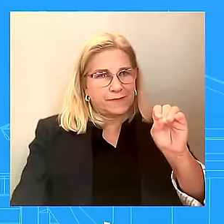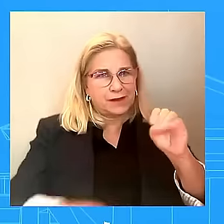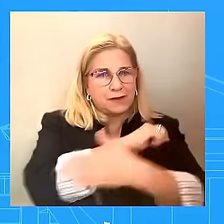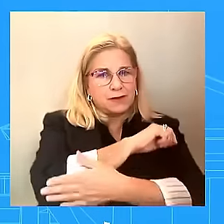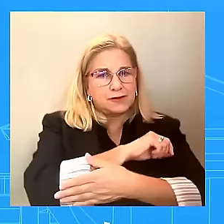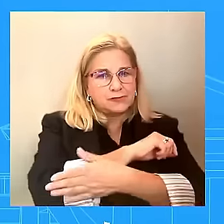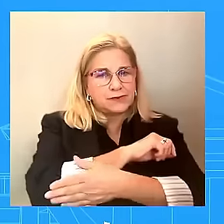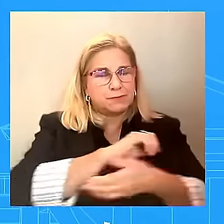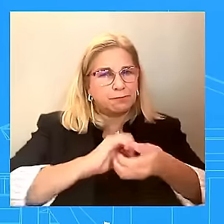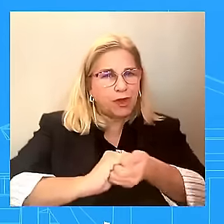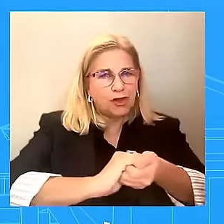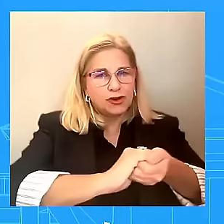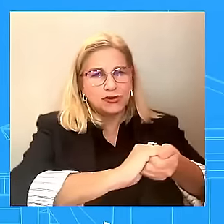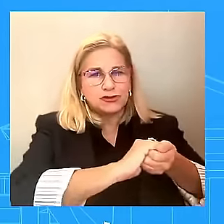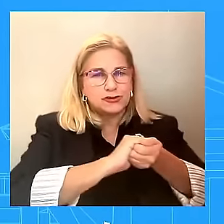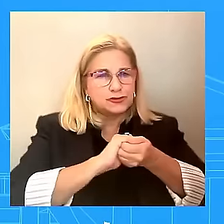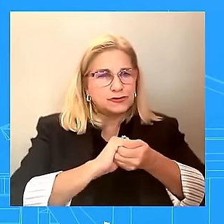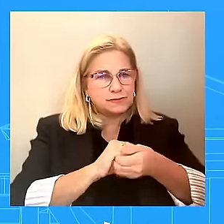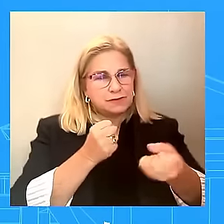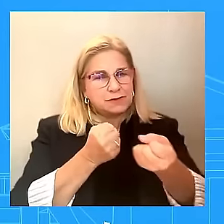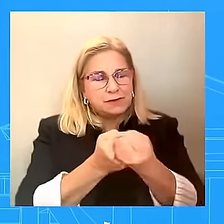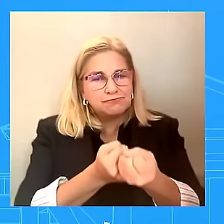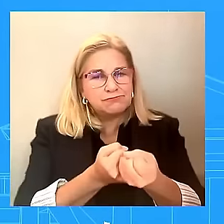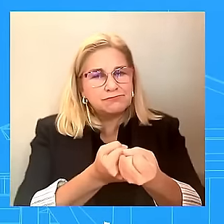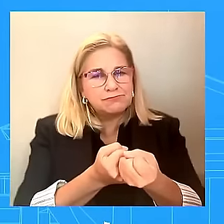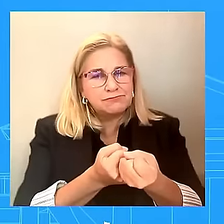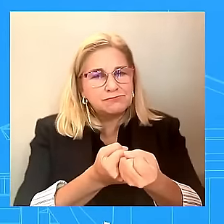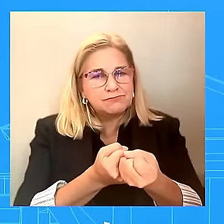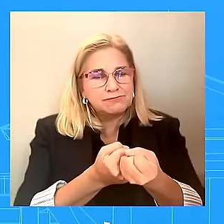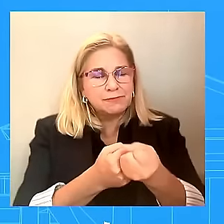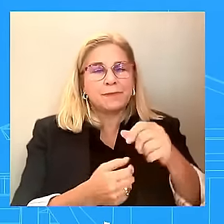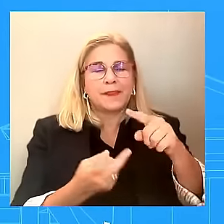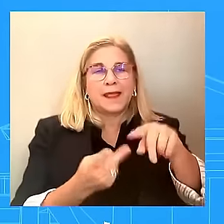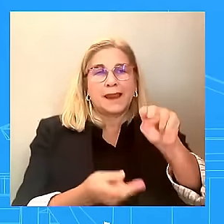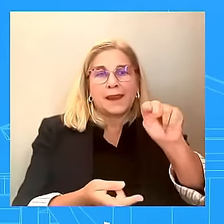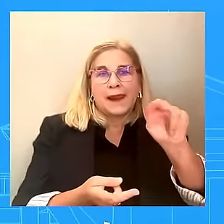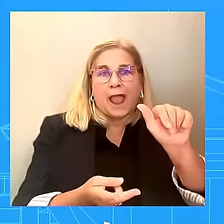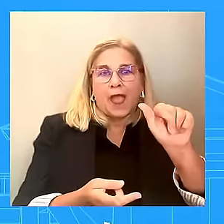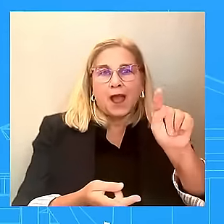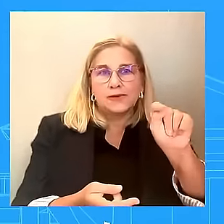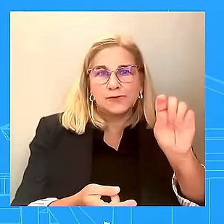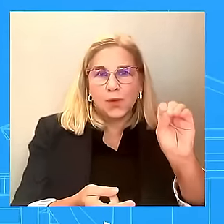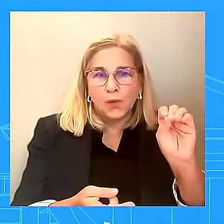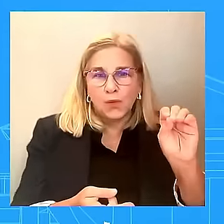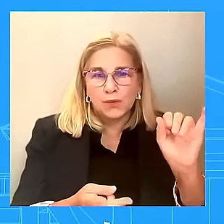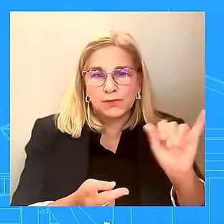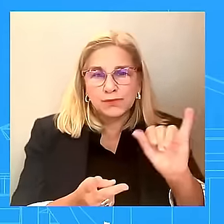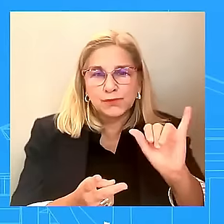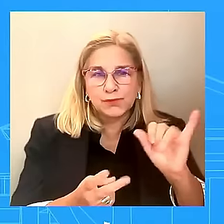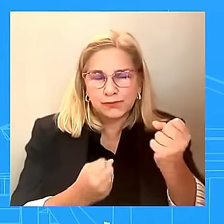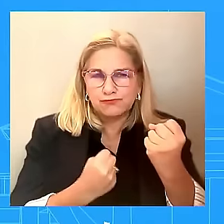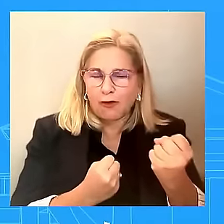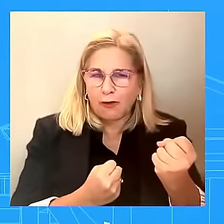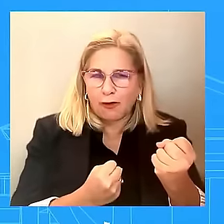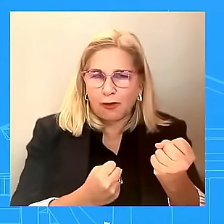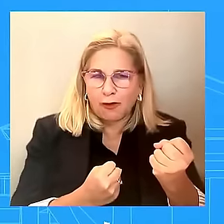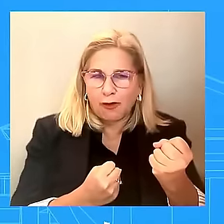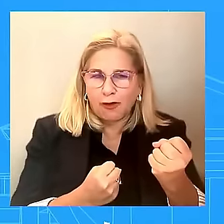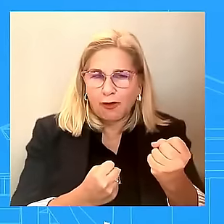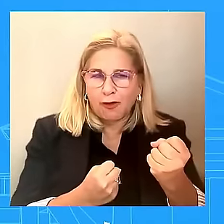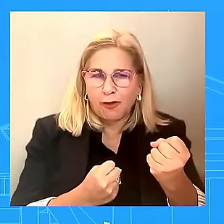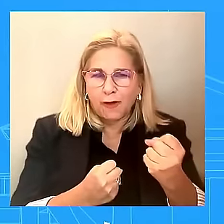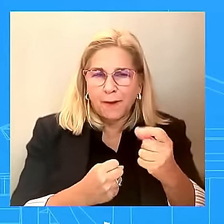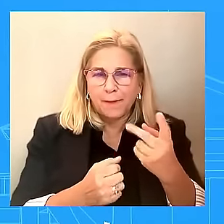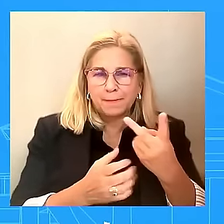to get into any reporting about this. I've been very clear. And you're going to see both Presidents momentarily in